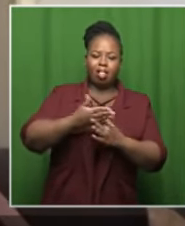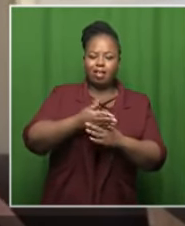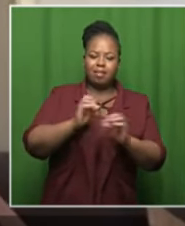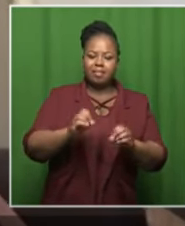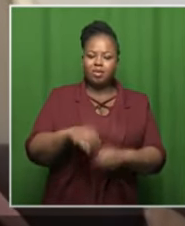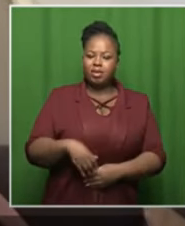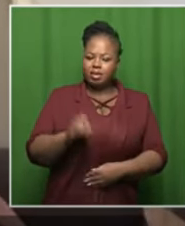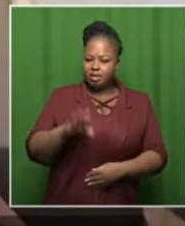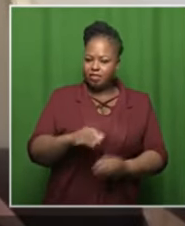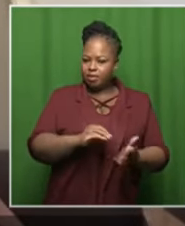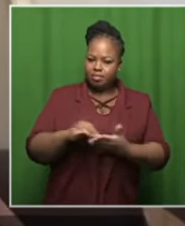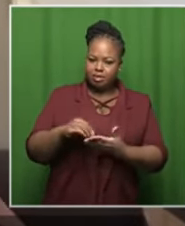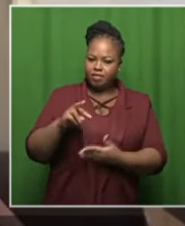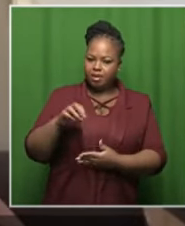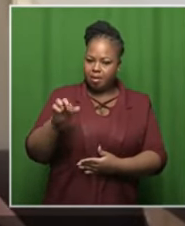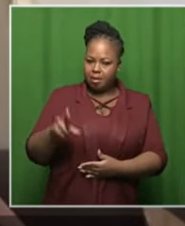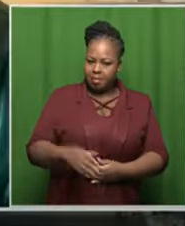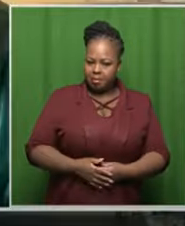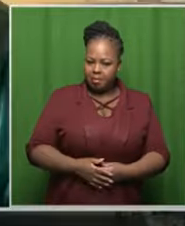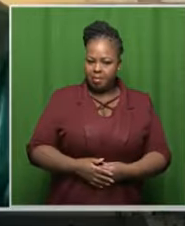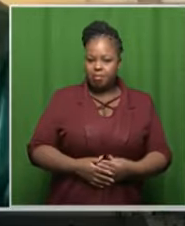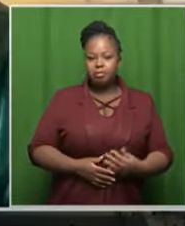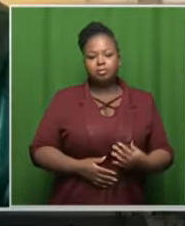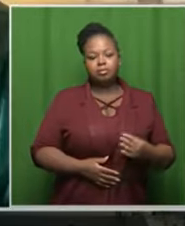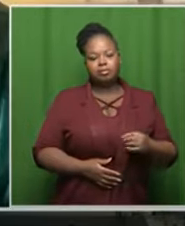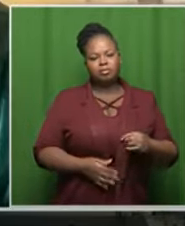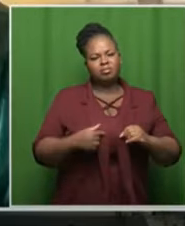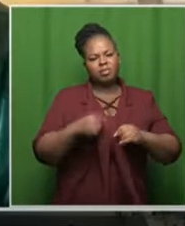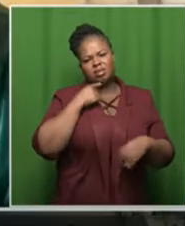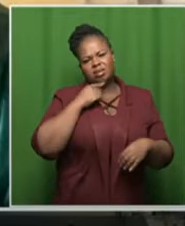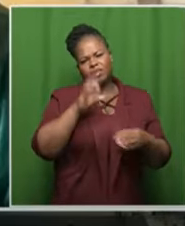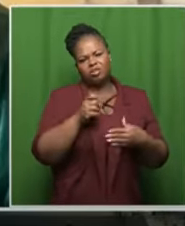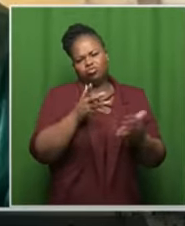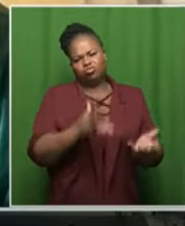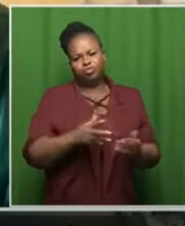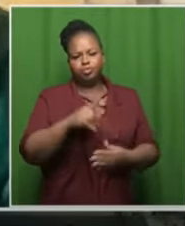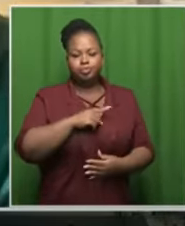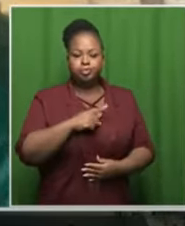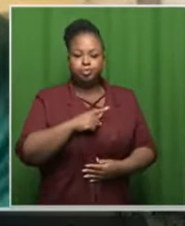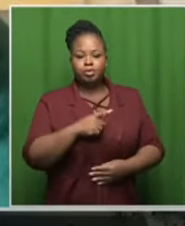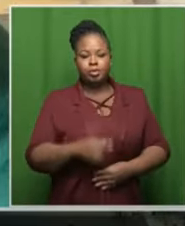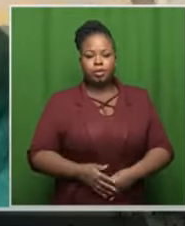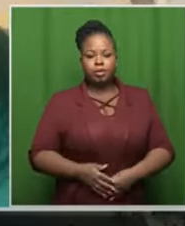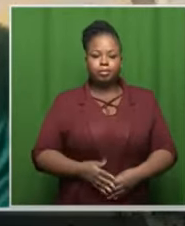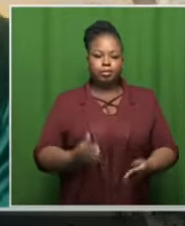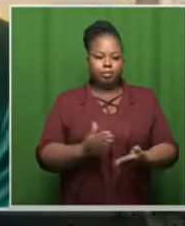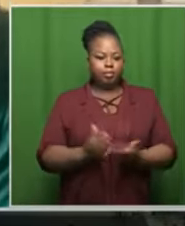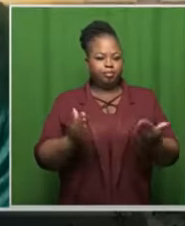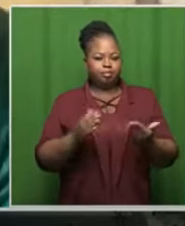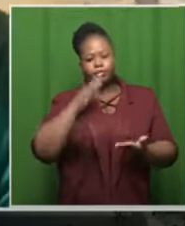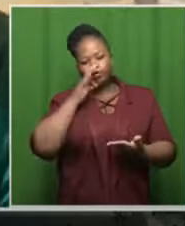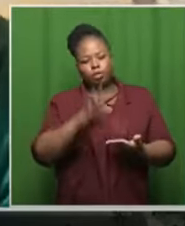if i bring vr so and and i'm asking this because you know also in terms of uh some of the